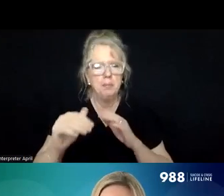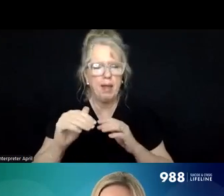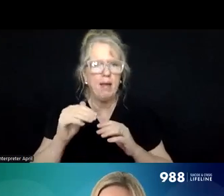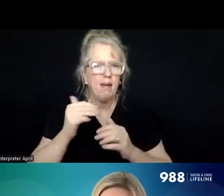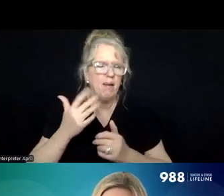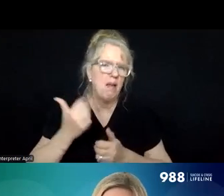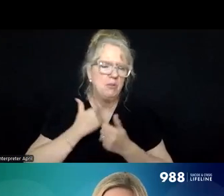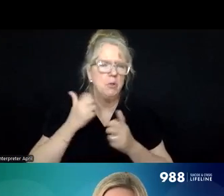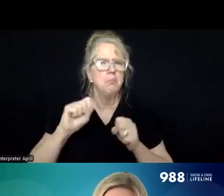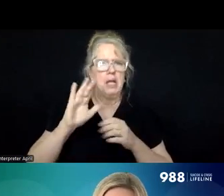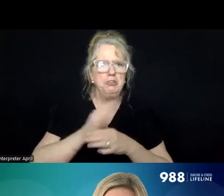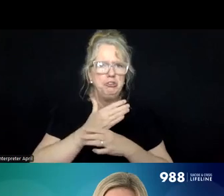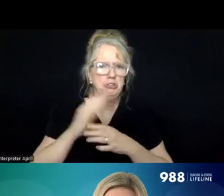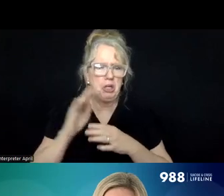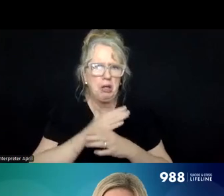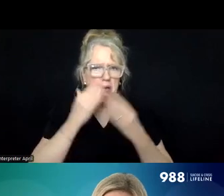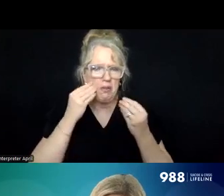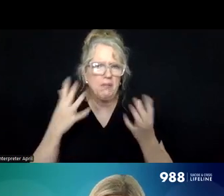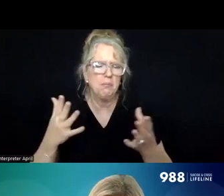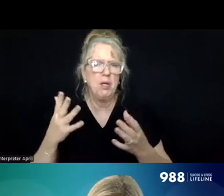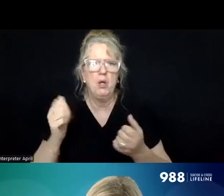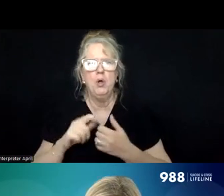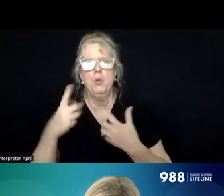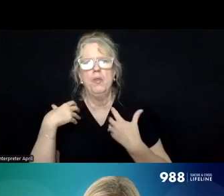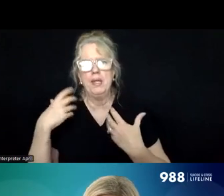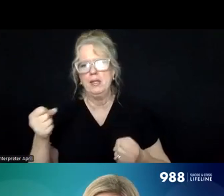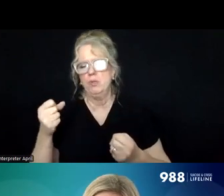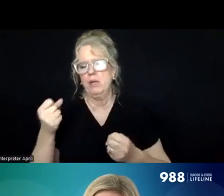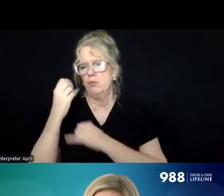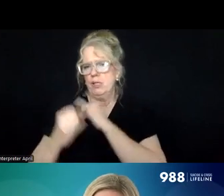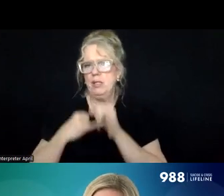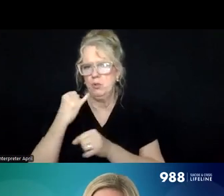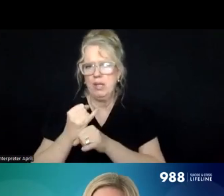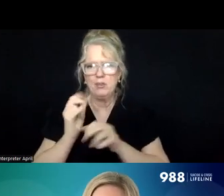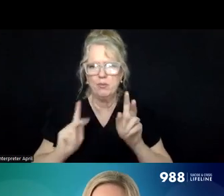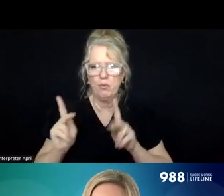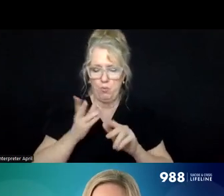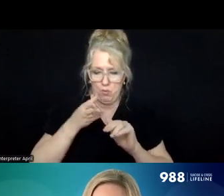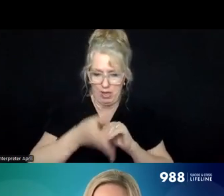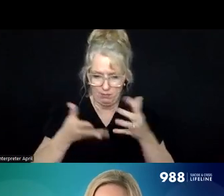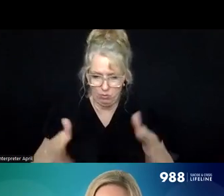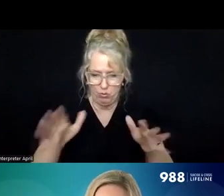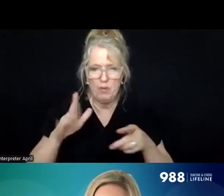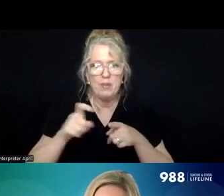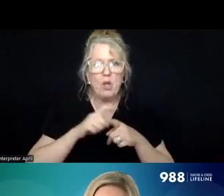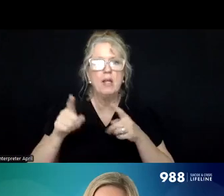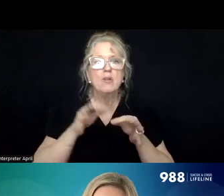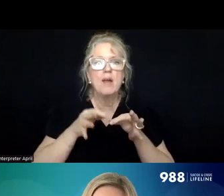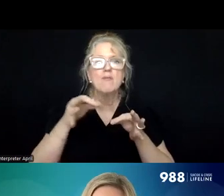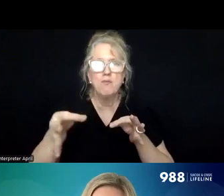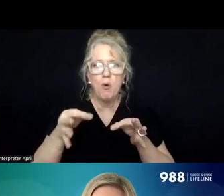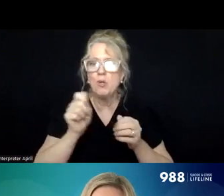we can share it, um, with, with the recovery international folks, uh, right after this call. And if you would forward it to